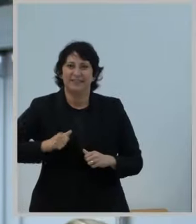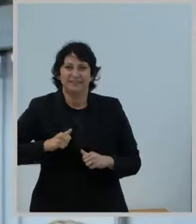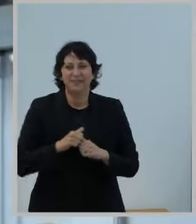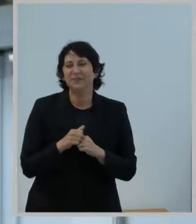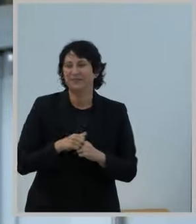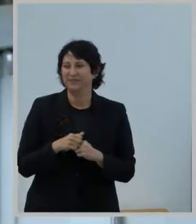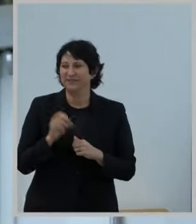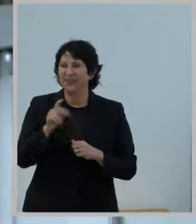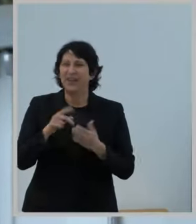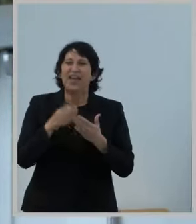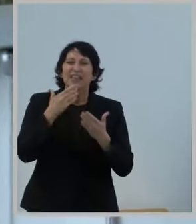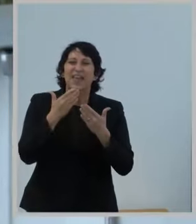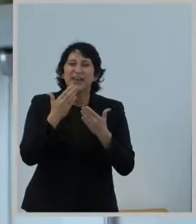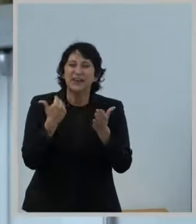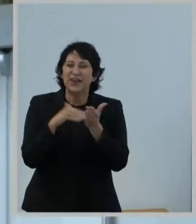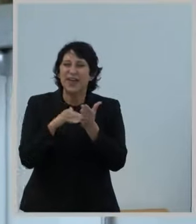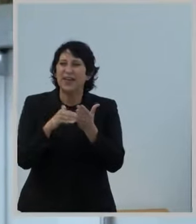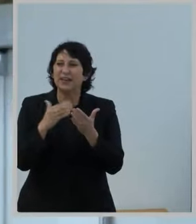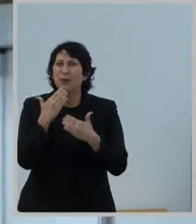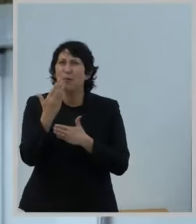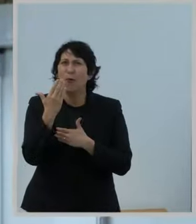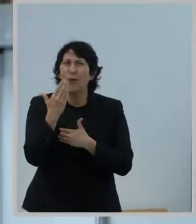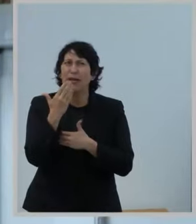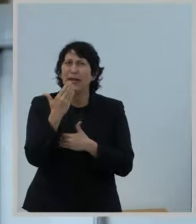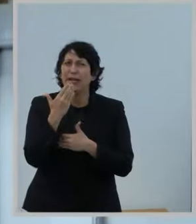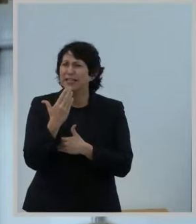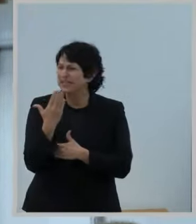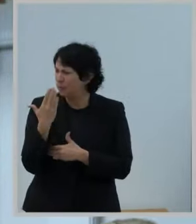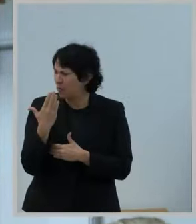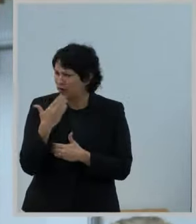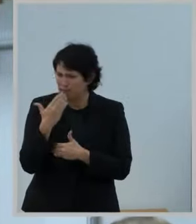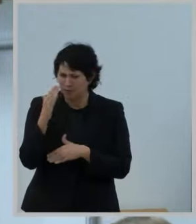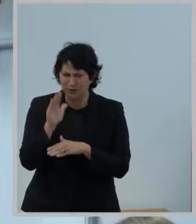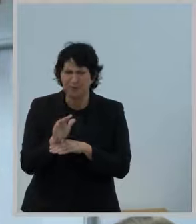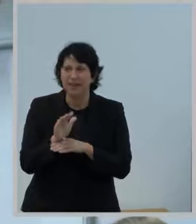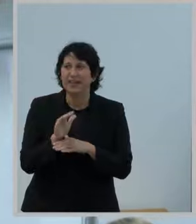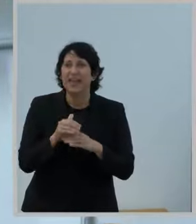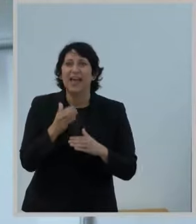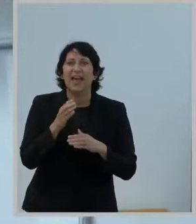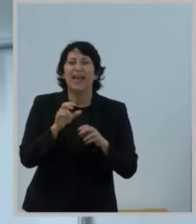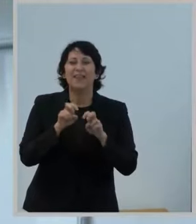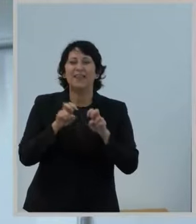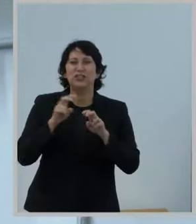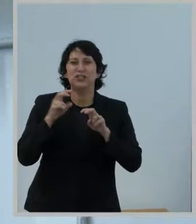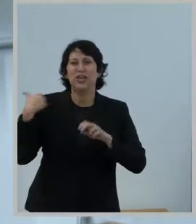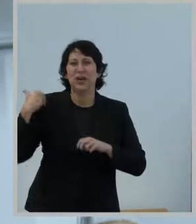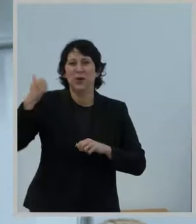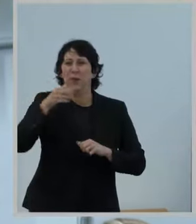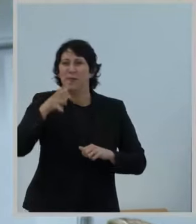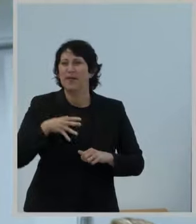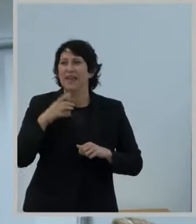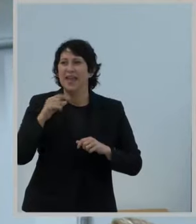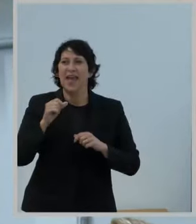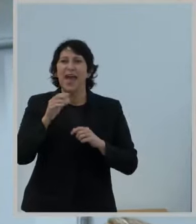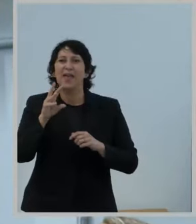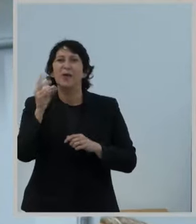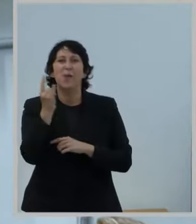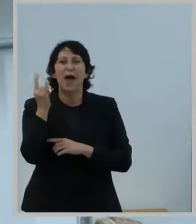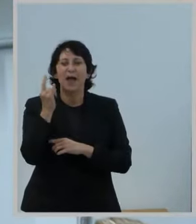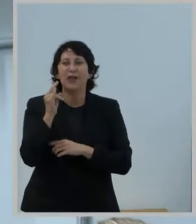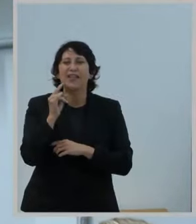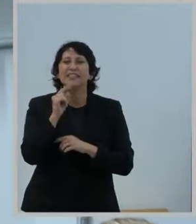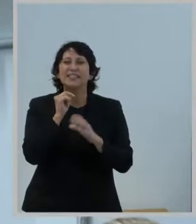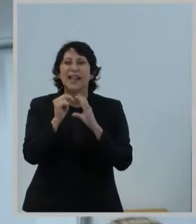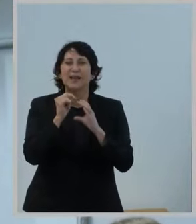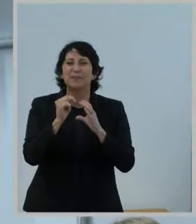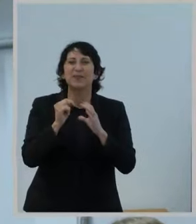Thank you, Mr. again. Good morning. think it's still morning, Madam Chairwoman and Commissioners. Wireline Competition Bureau and the Wireless Telecommunications